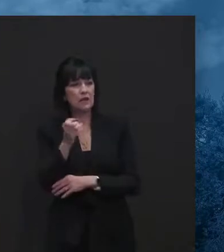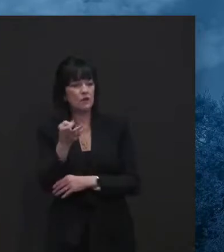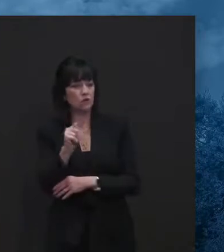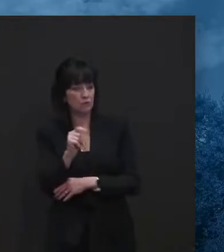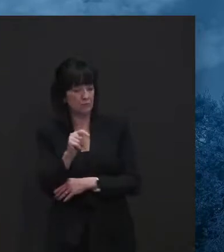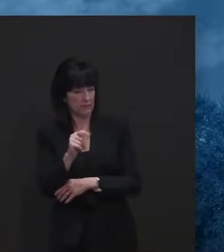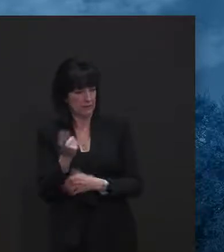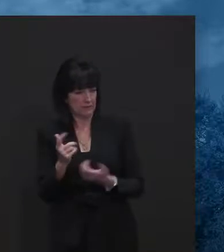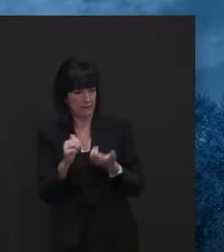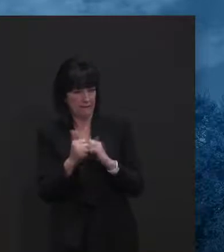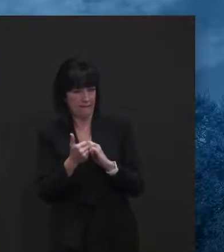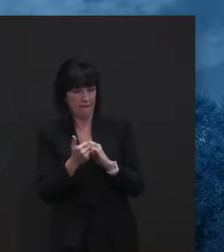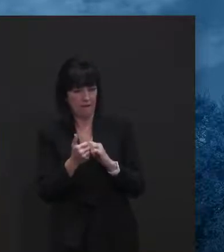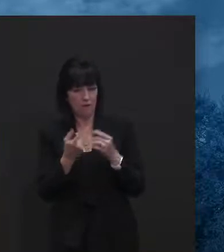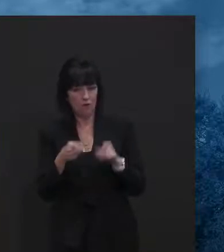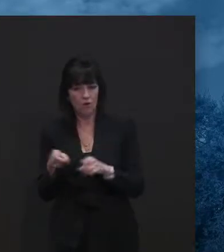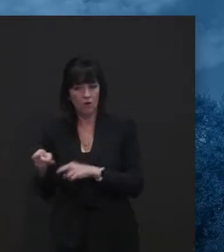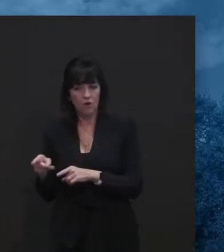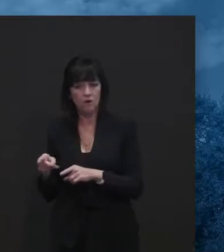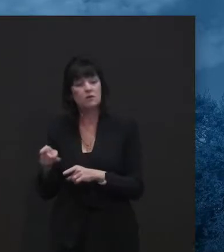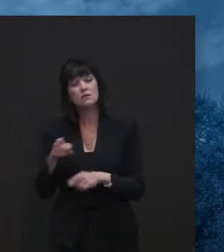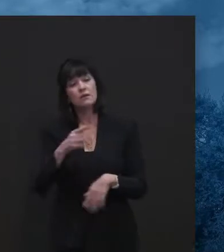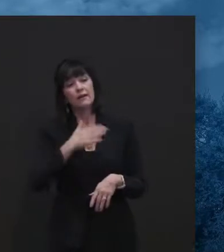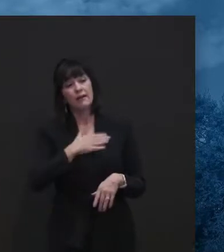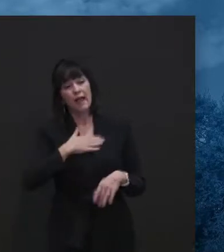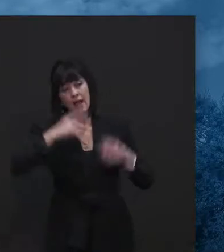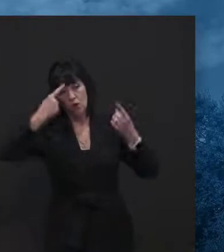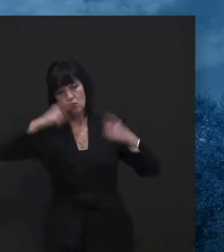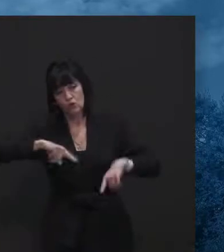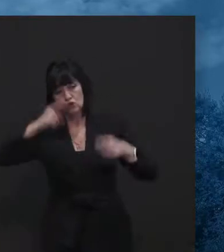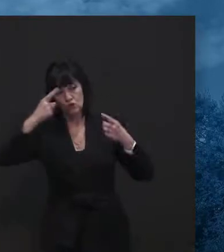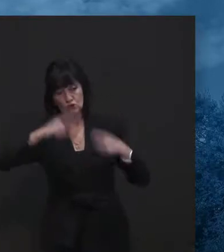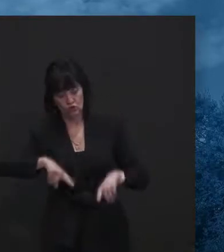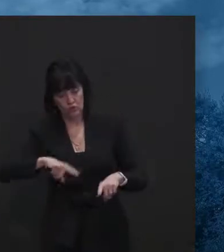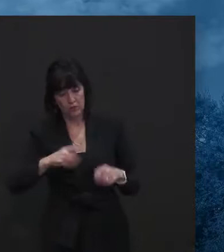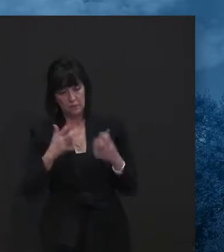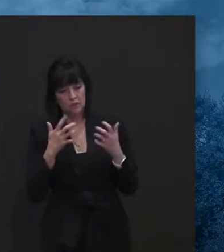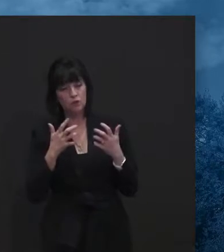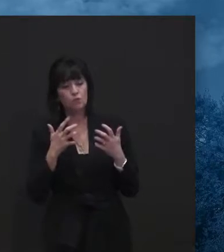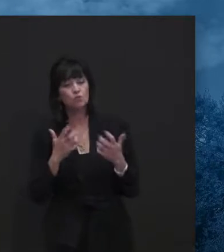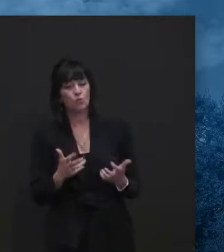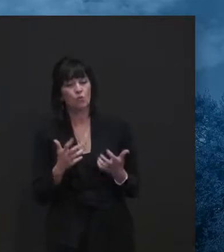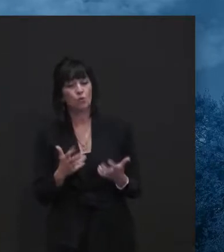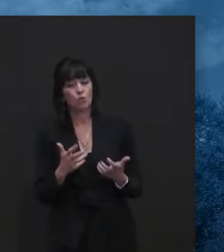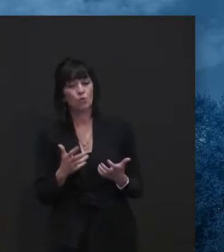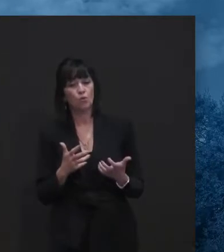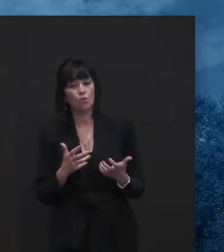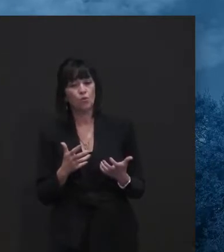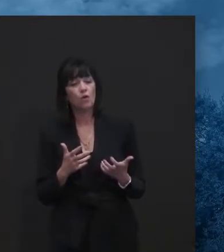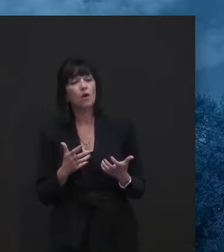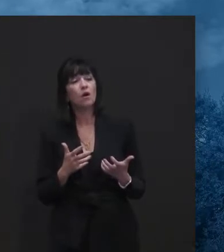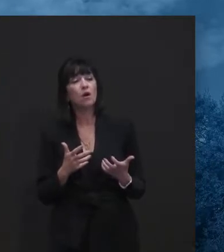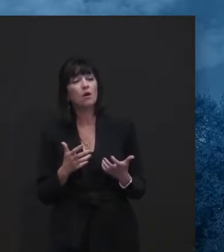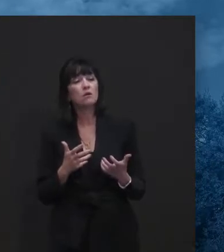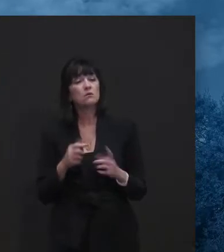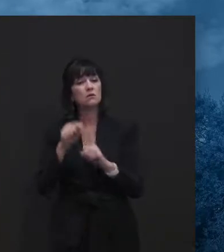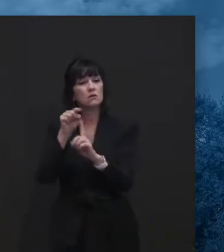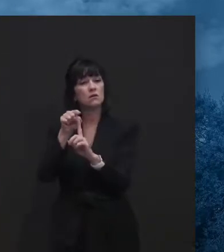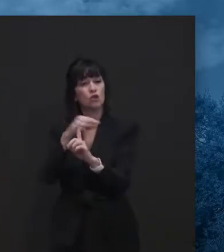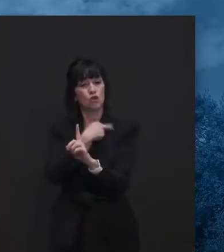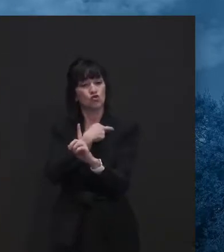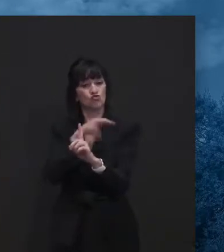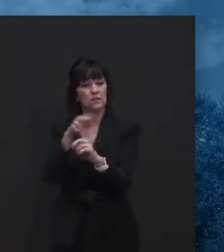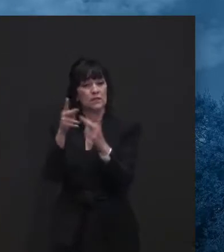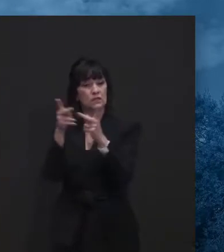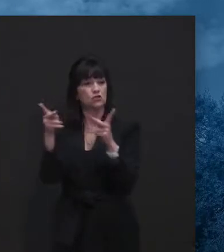Uh, no, the, the agreement in this settlement was to treat, uh, not treat, uh, religious venues,